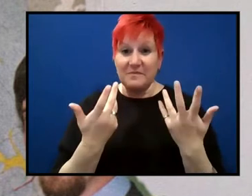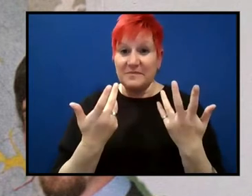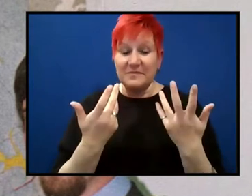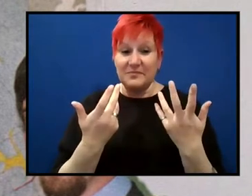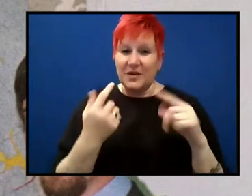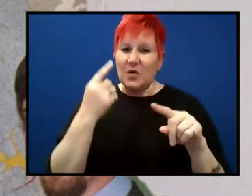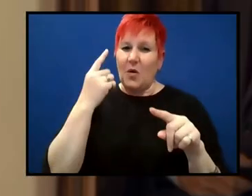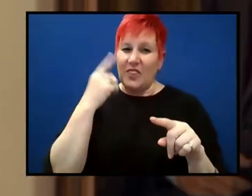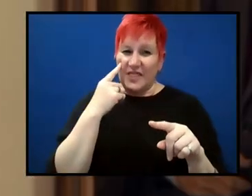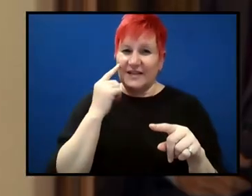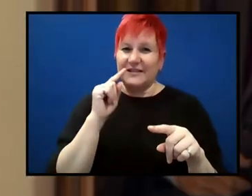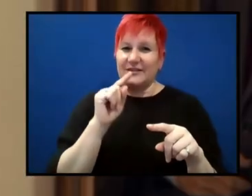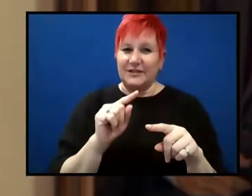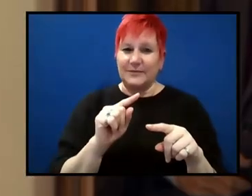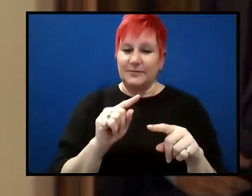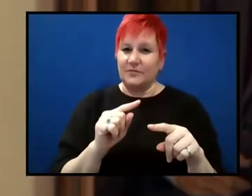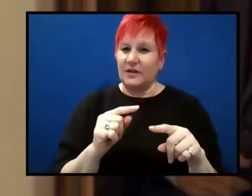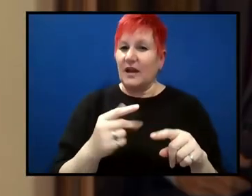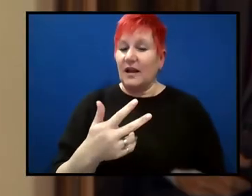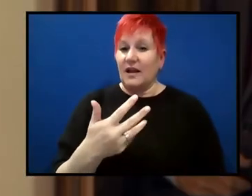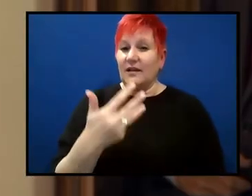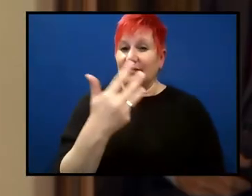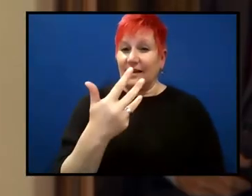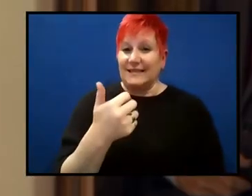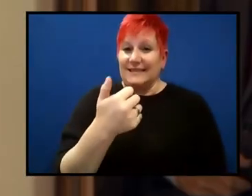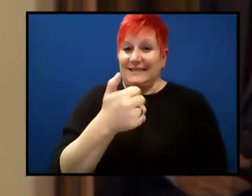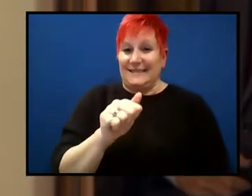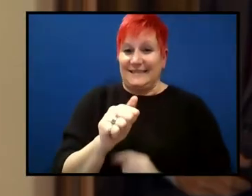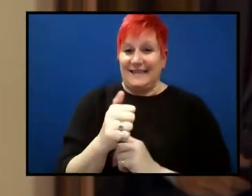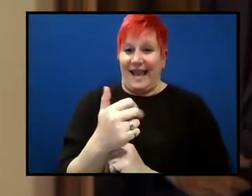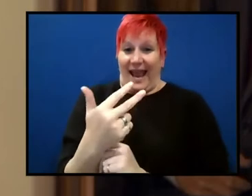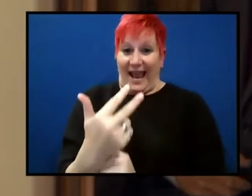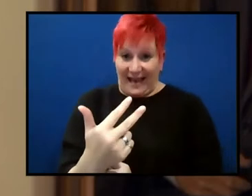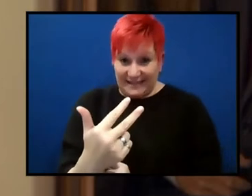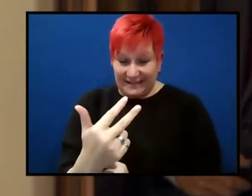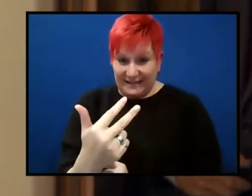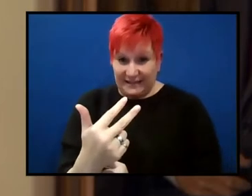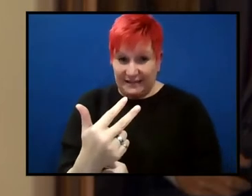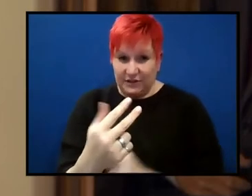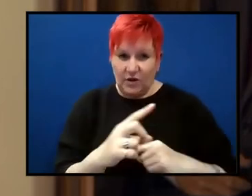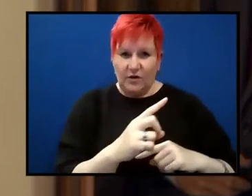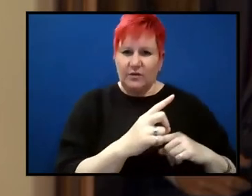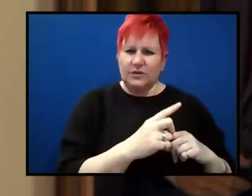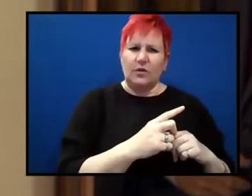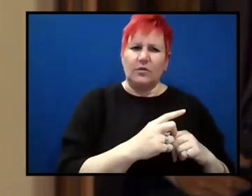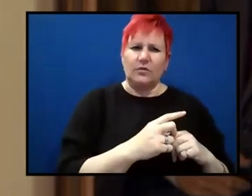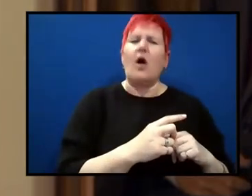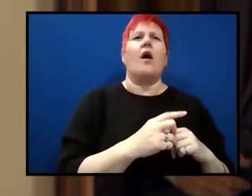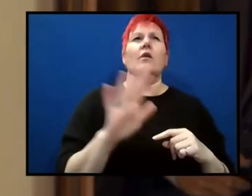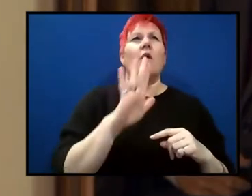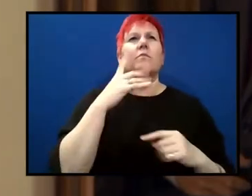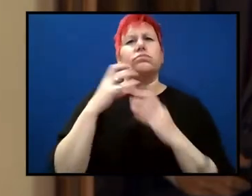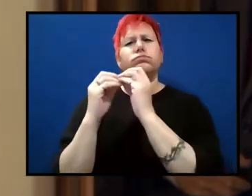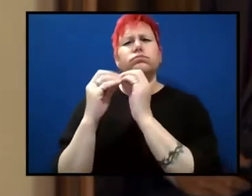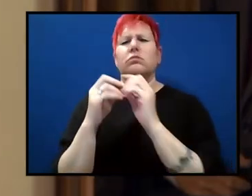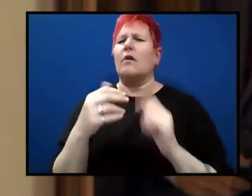part three, which was 1968, in other words, at least five years after the four, 69, 69 it was